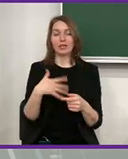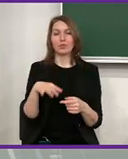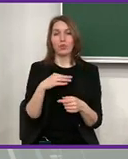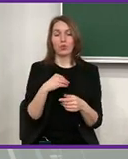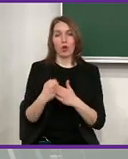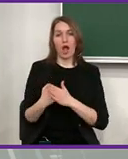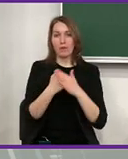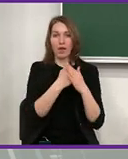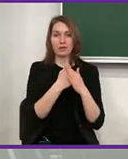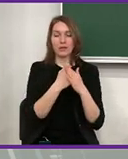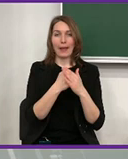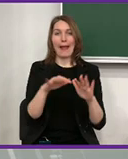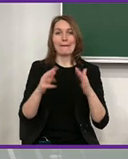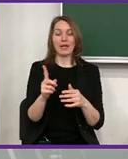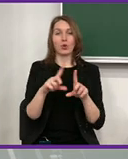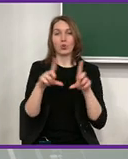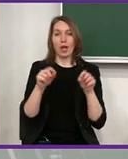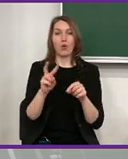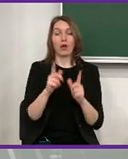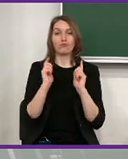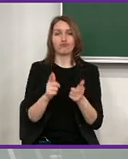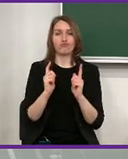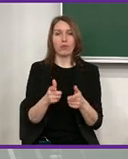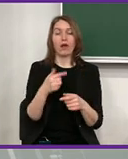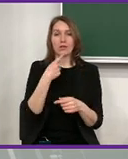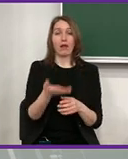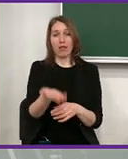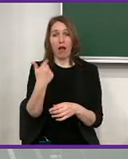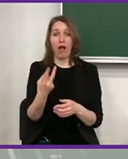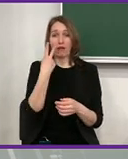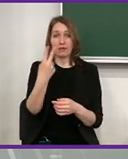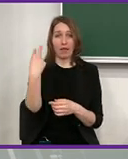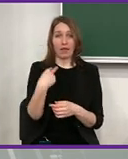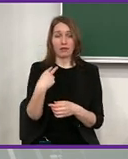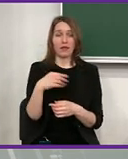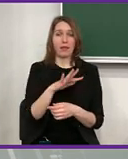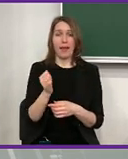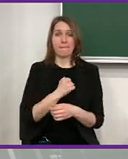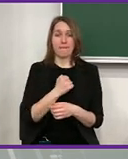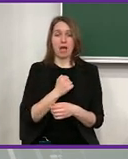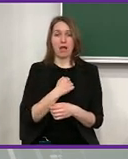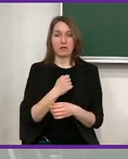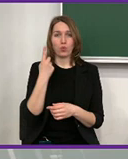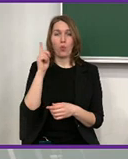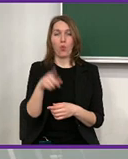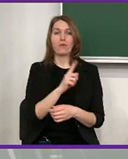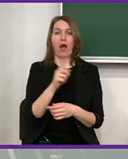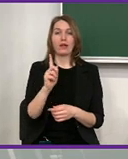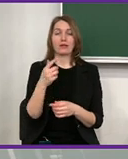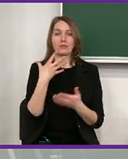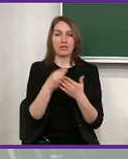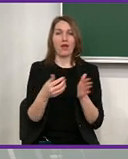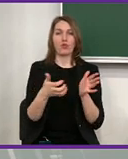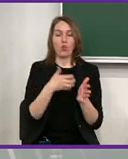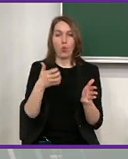And as I said, nobody has an obligation to agree to those audits. But there were, yes, there were companies that agreed. And